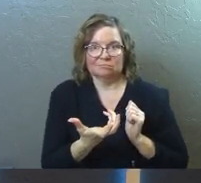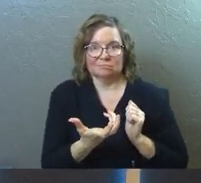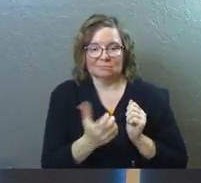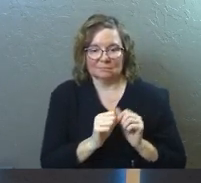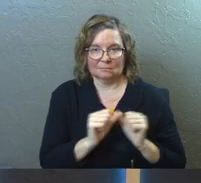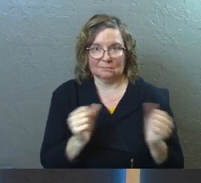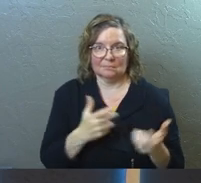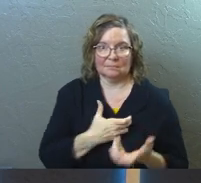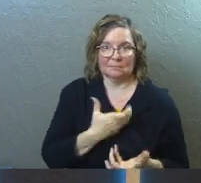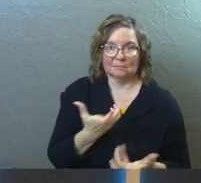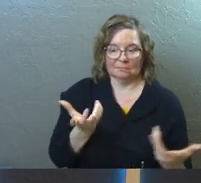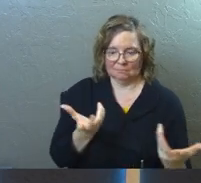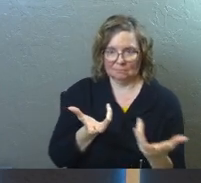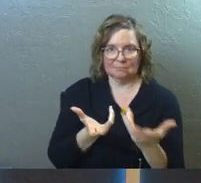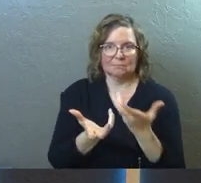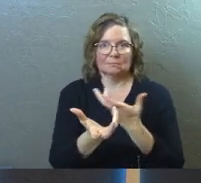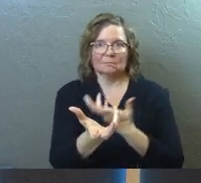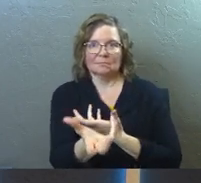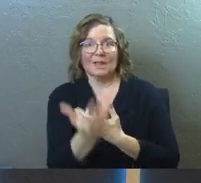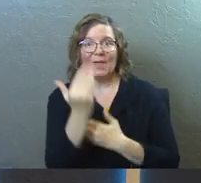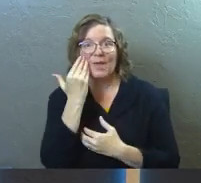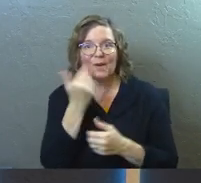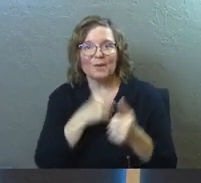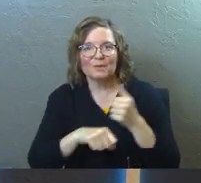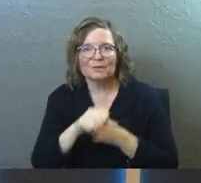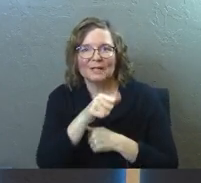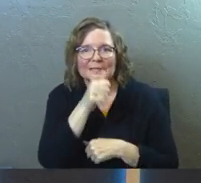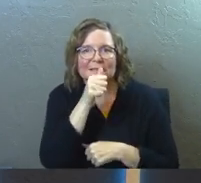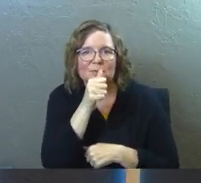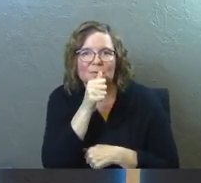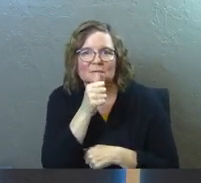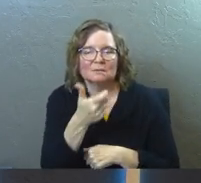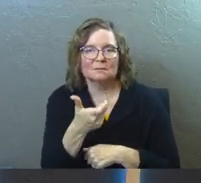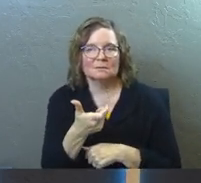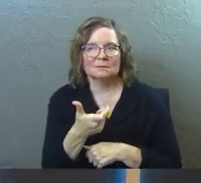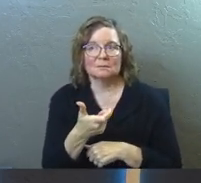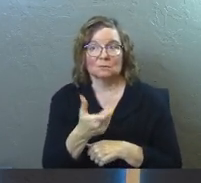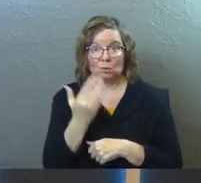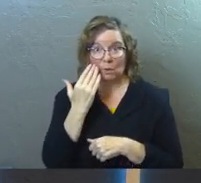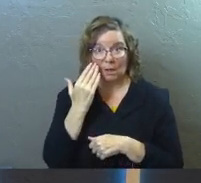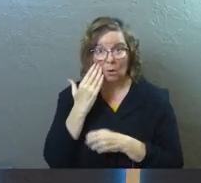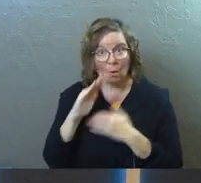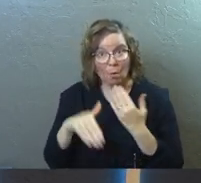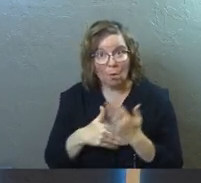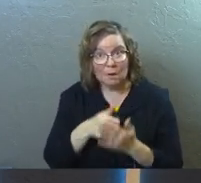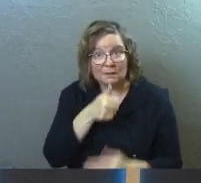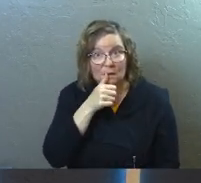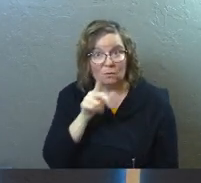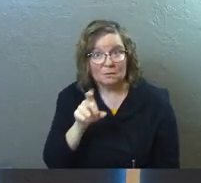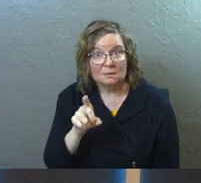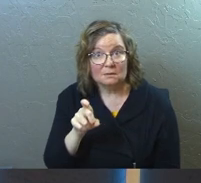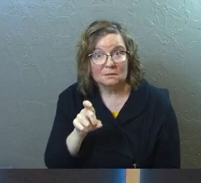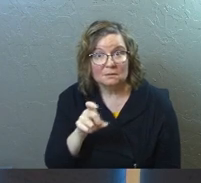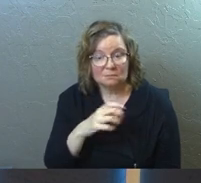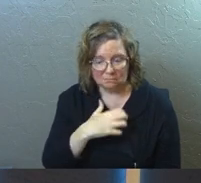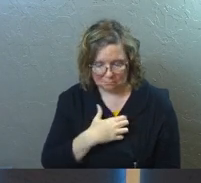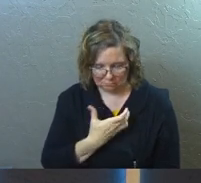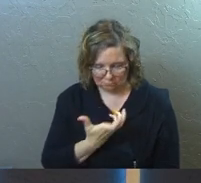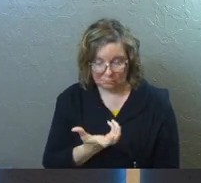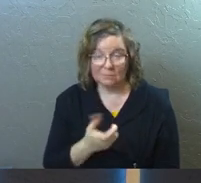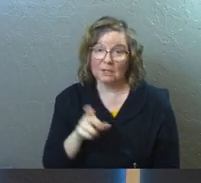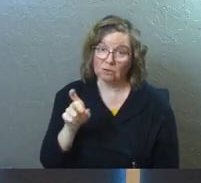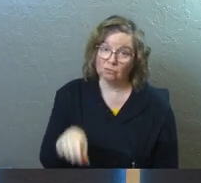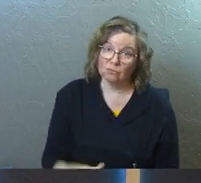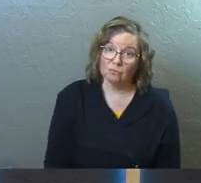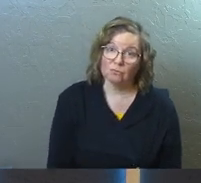your secrets. What are your secrets? You know what your secrets are. Do they know all your secrets? Cause